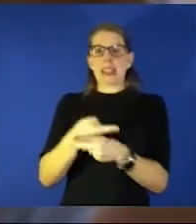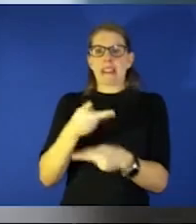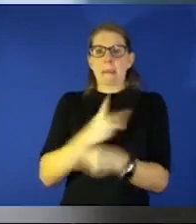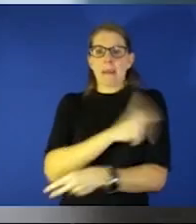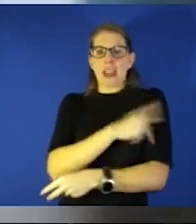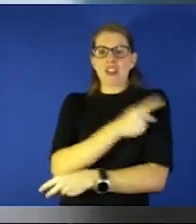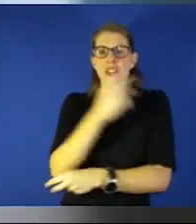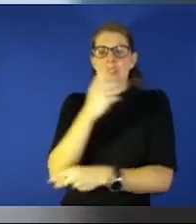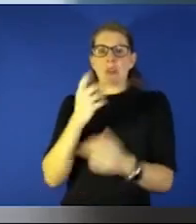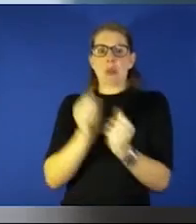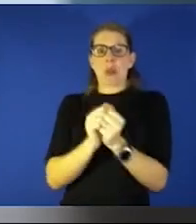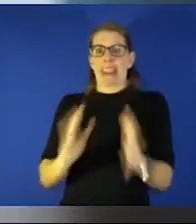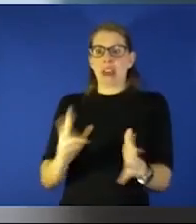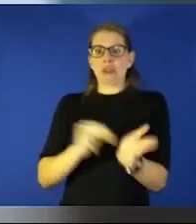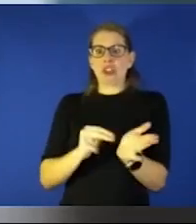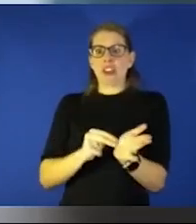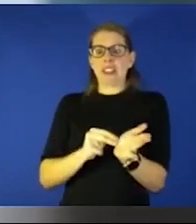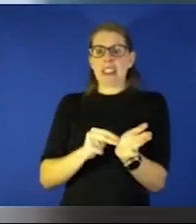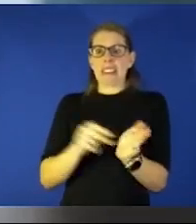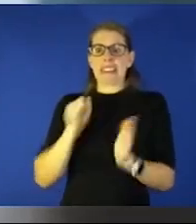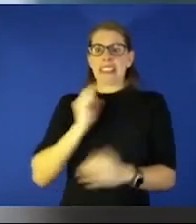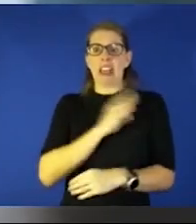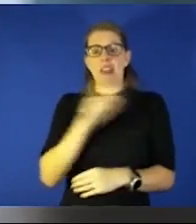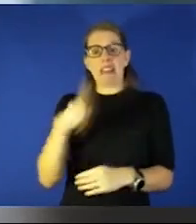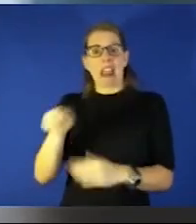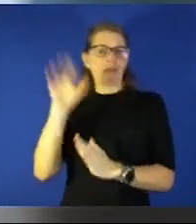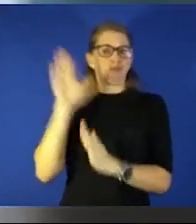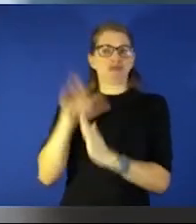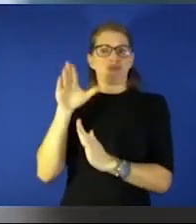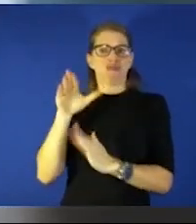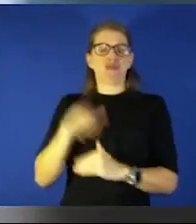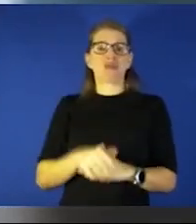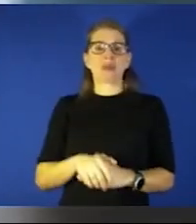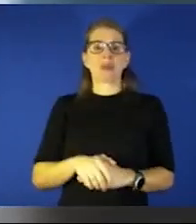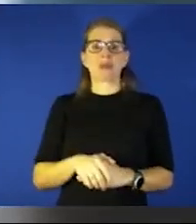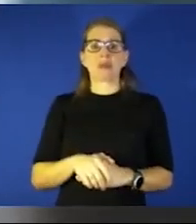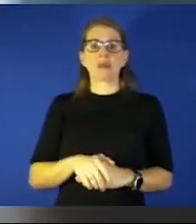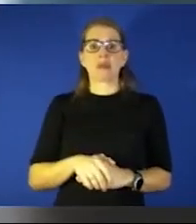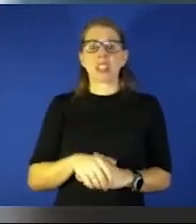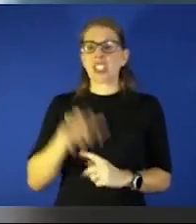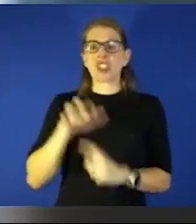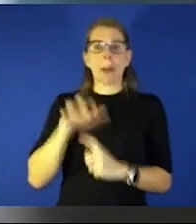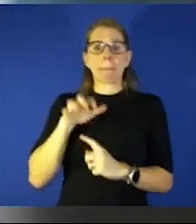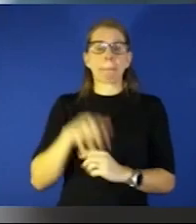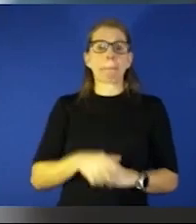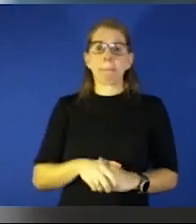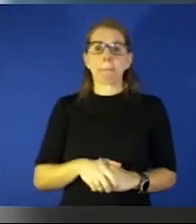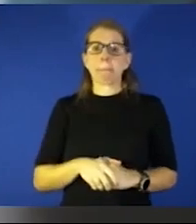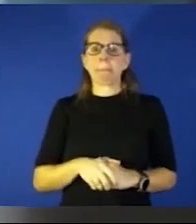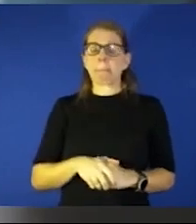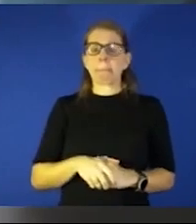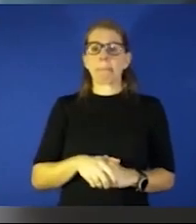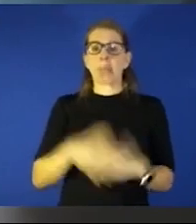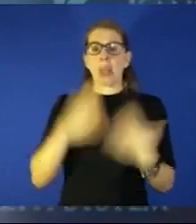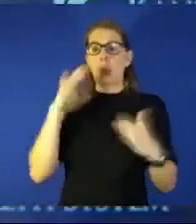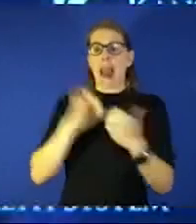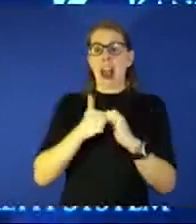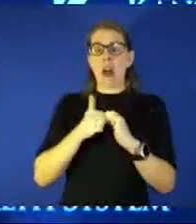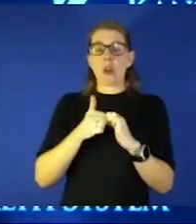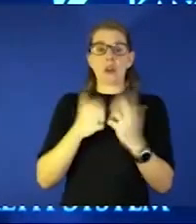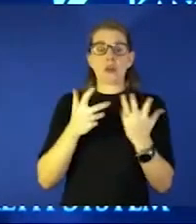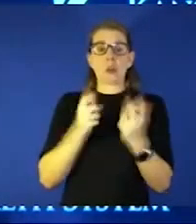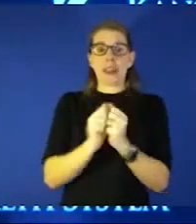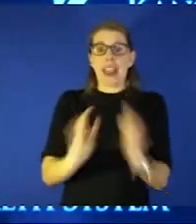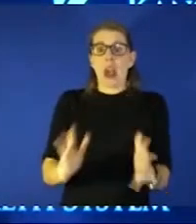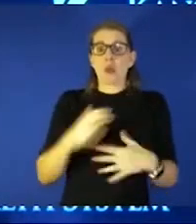ace and I can't imagine a world in which our nursing staff or our respiratory therapy staff is not there